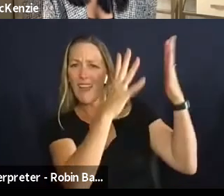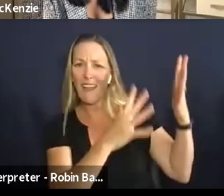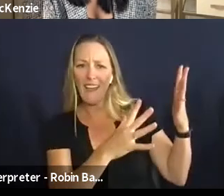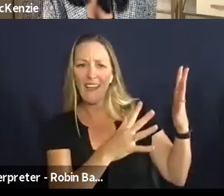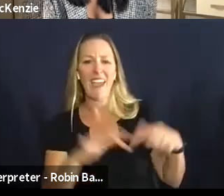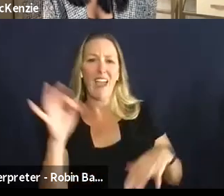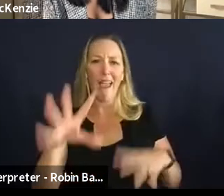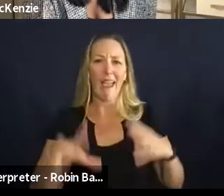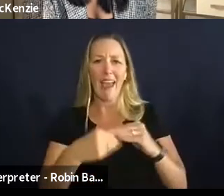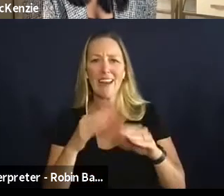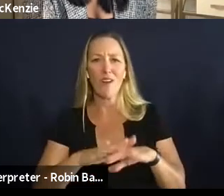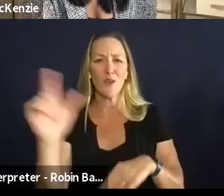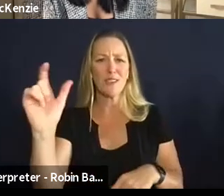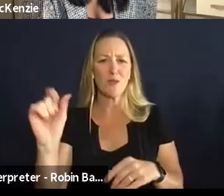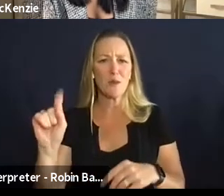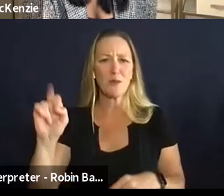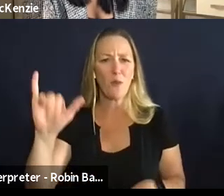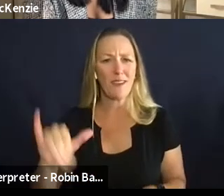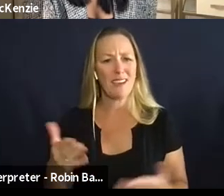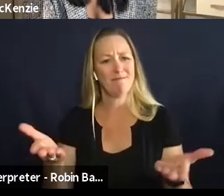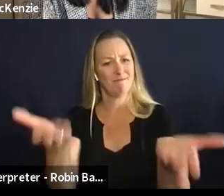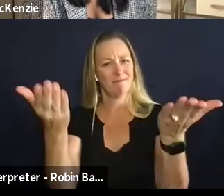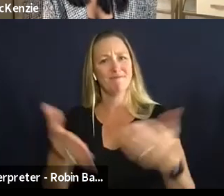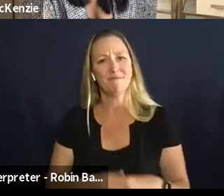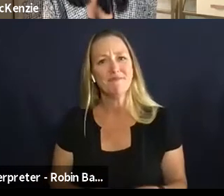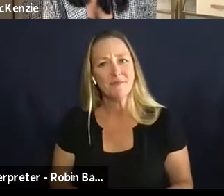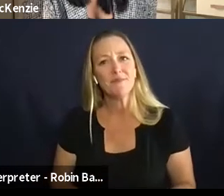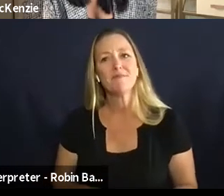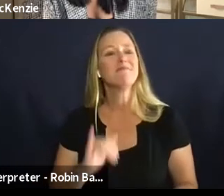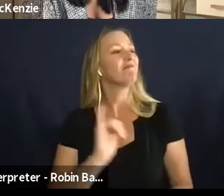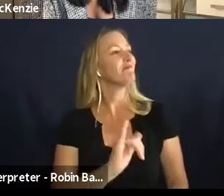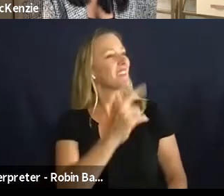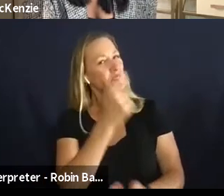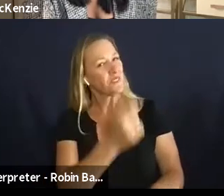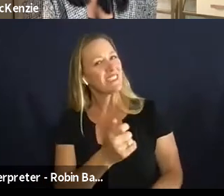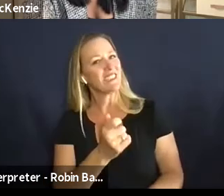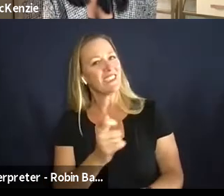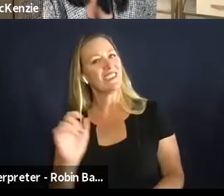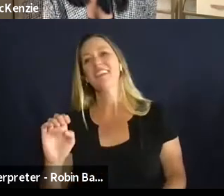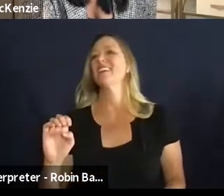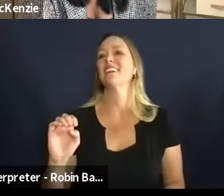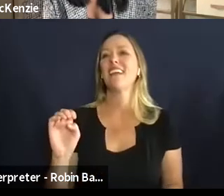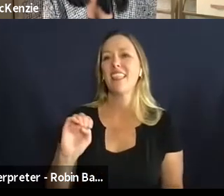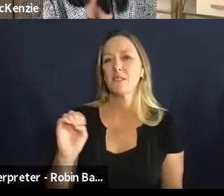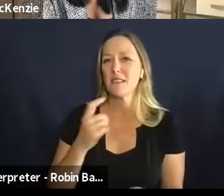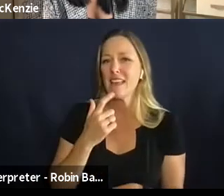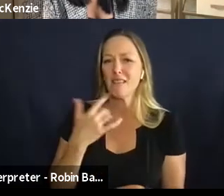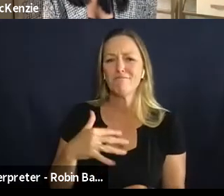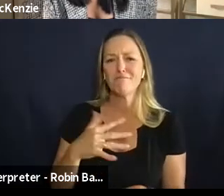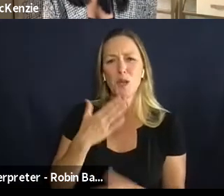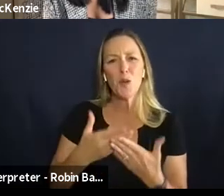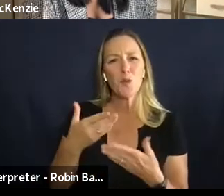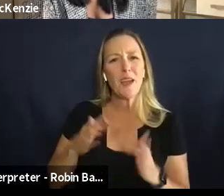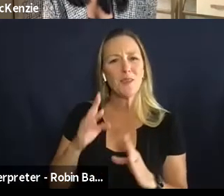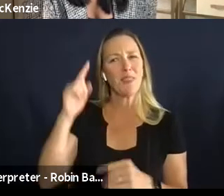it on your instagram story yeah that's interesting that's a good um that's a good way to think about it